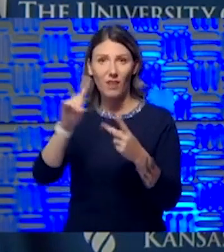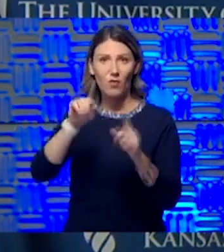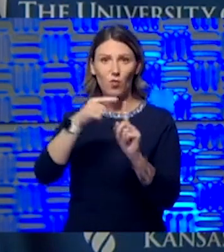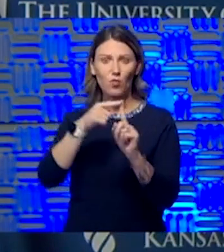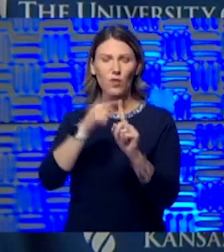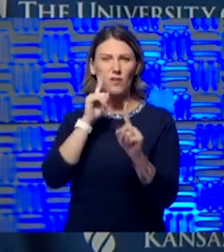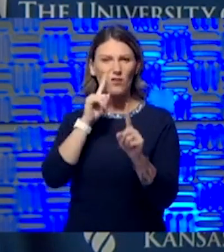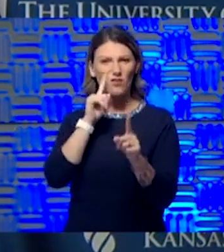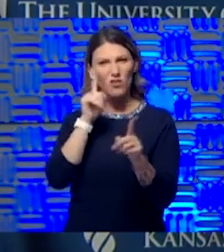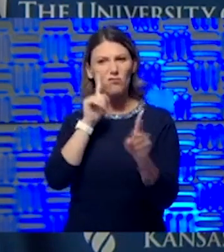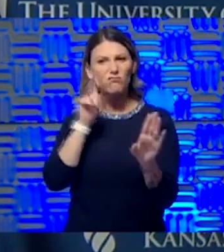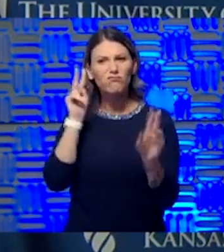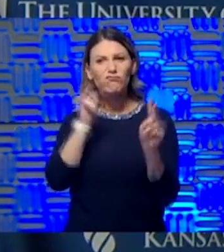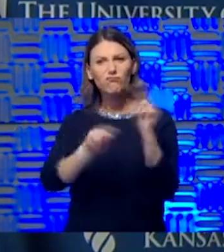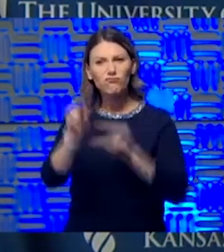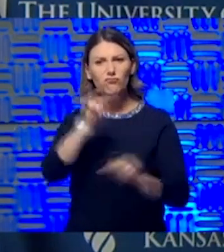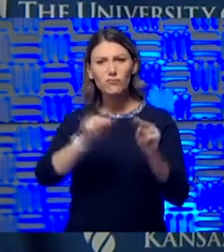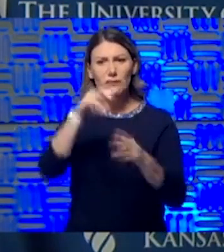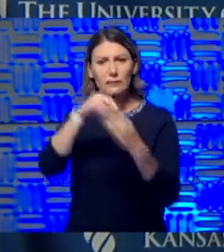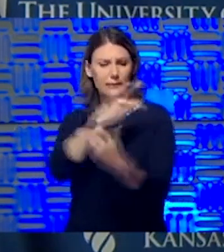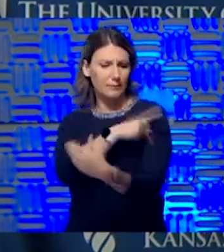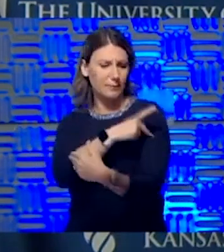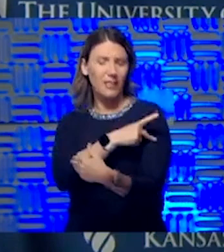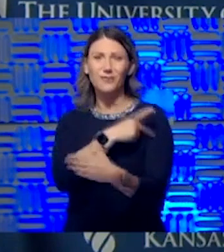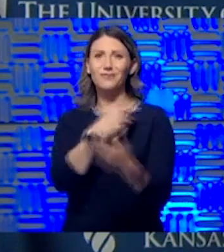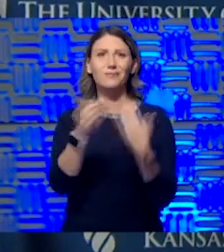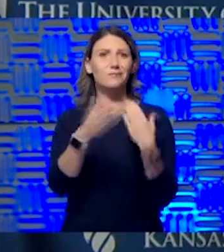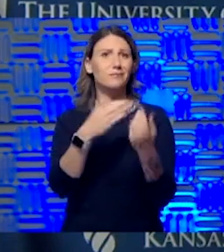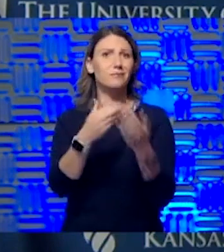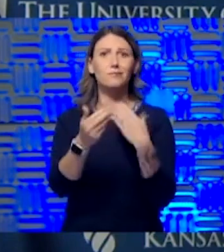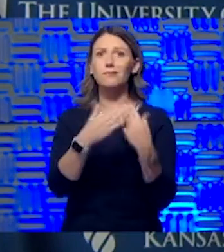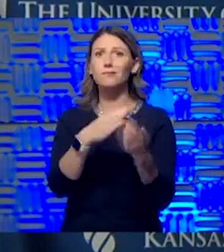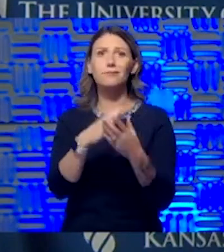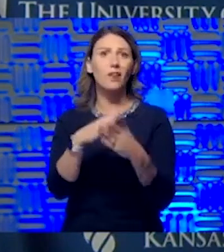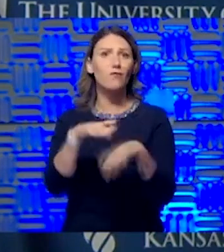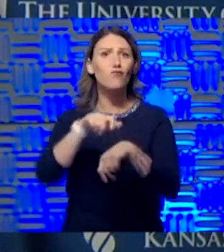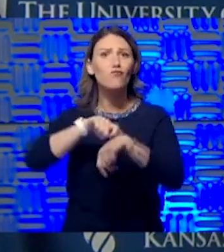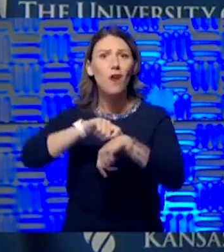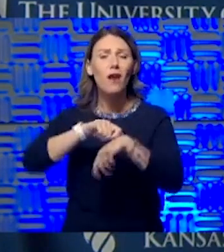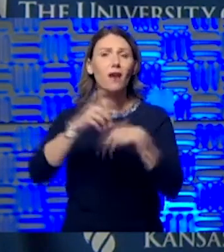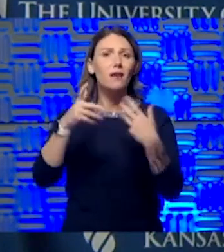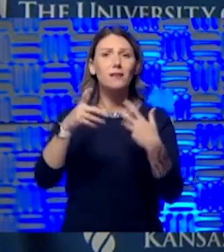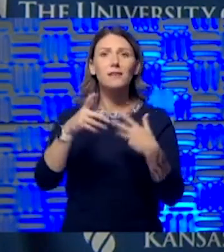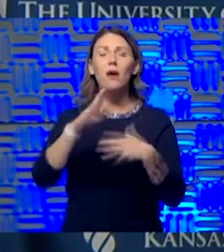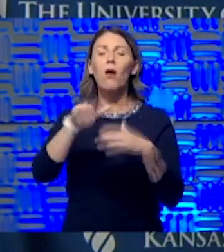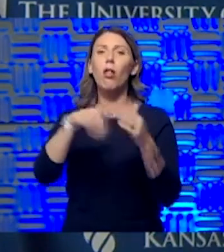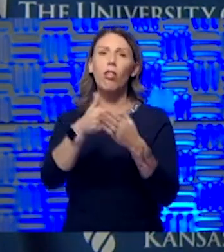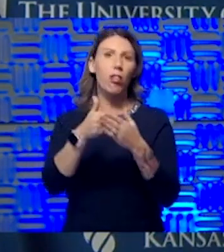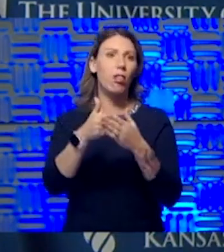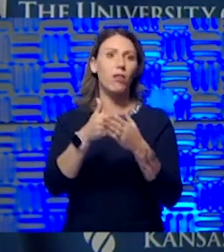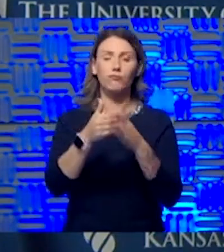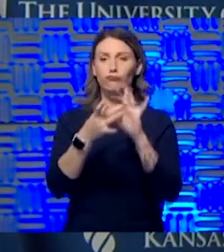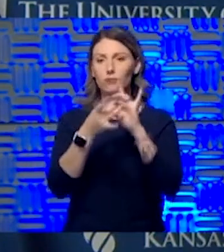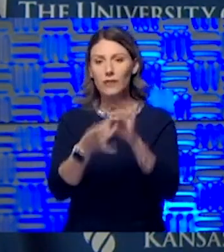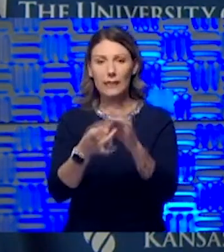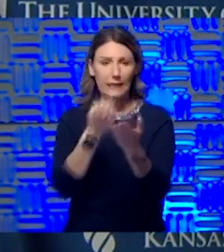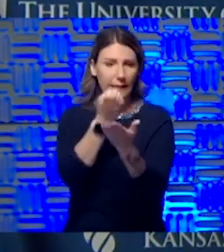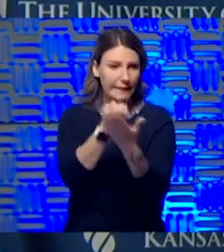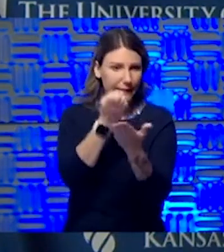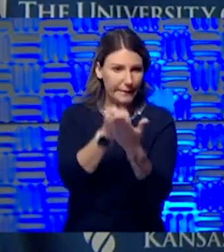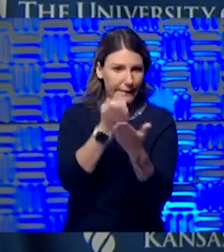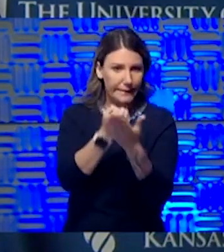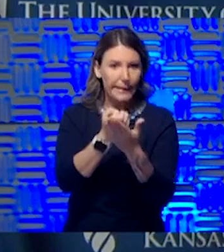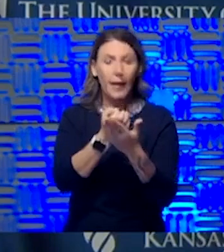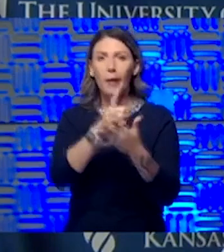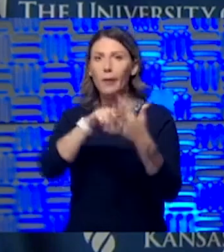inpatient population, regardless of race, it really does boil down to a lot of the economic factors, living arrangements, and